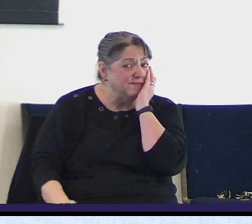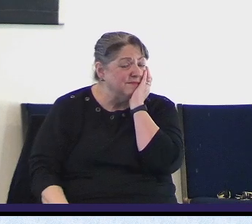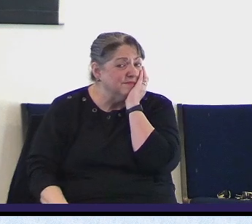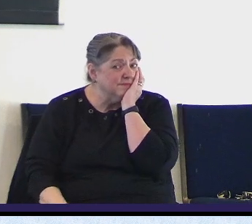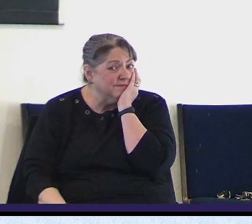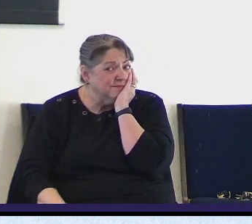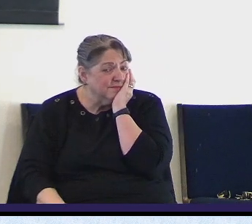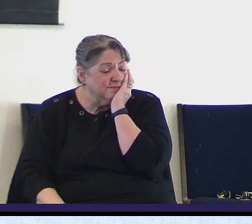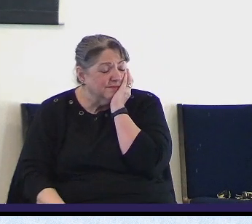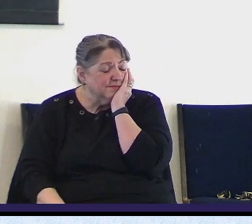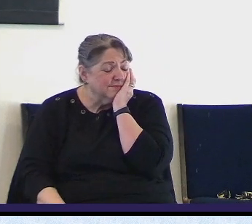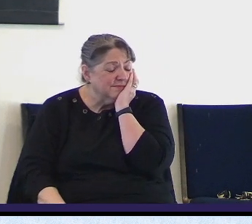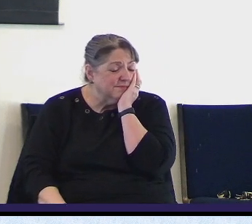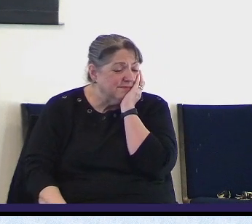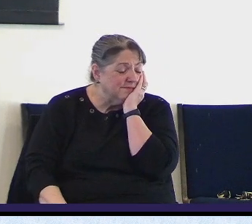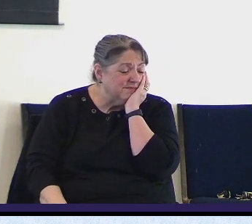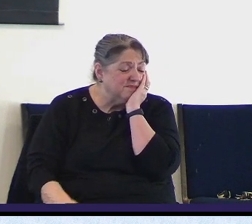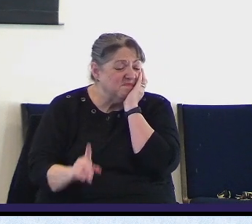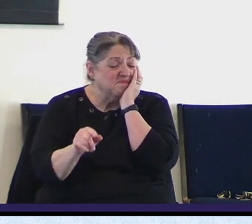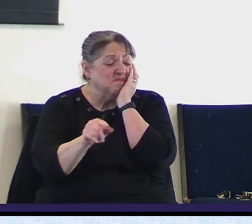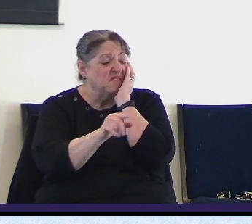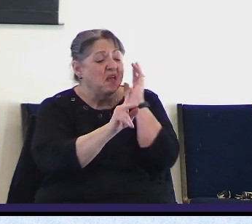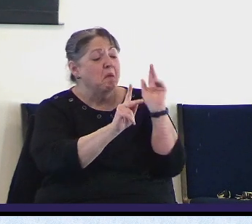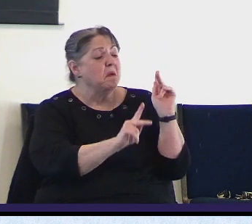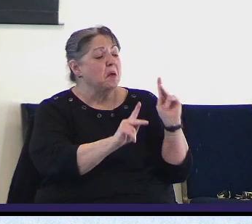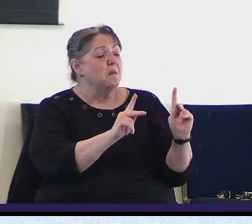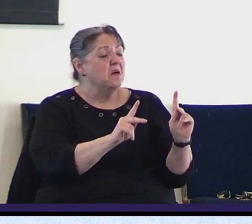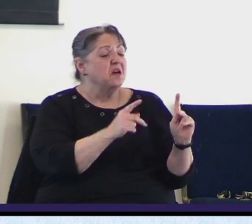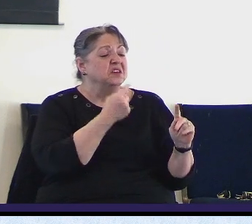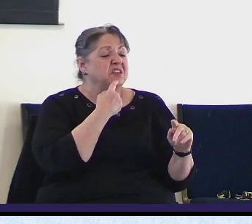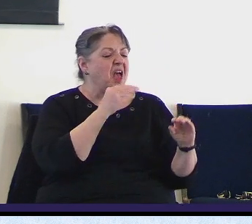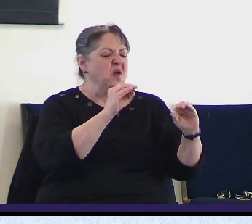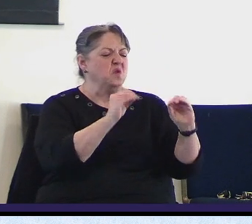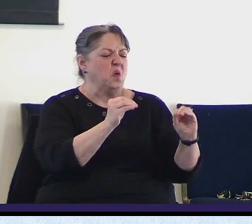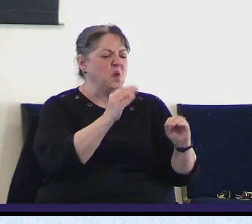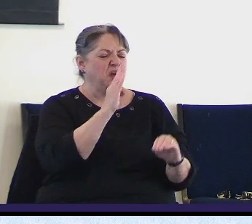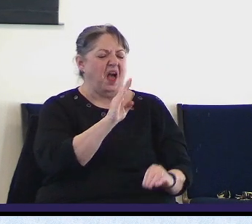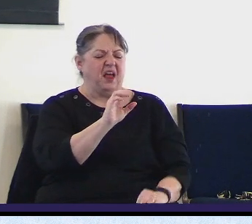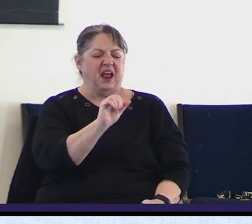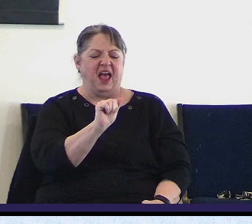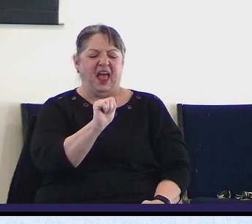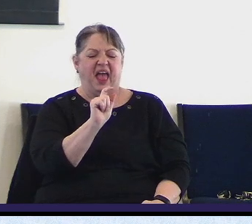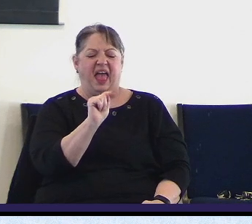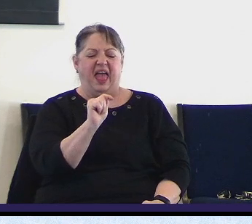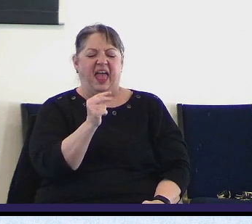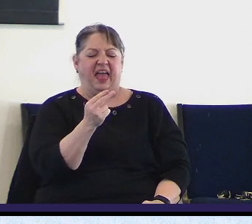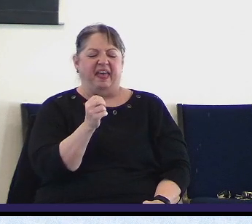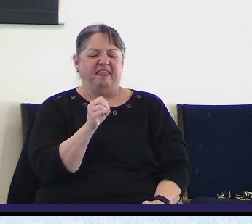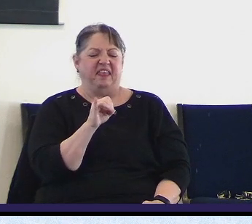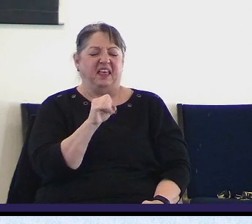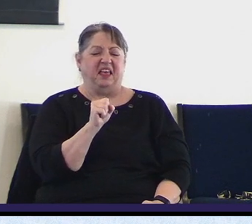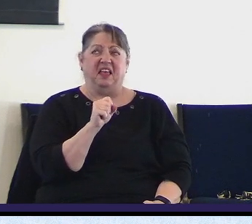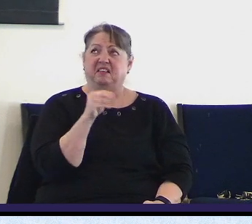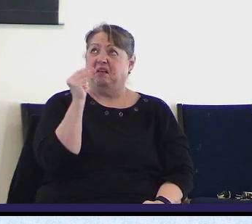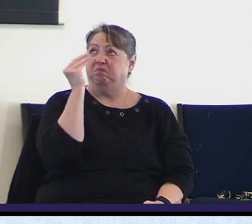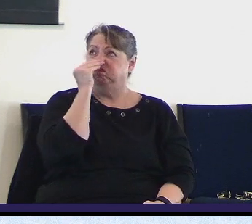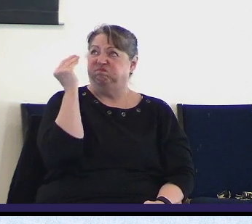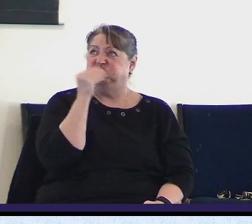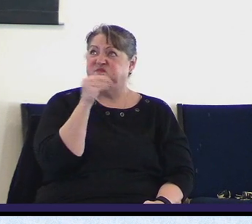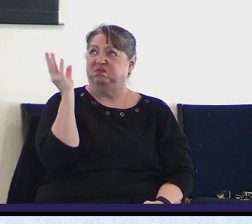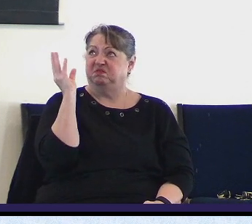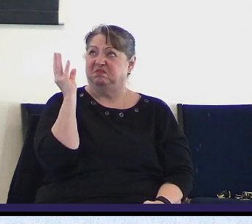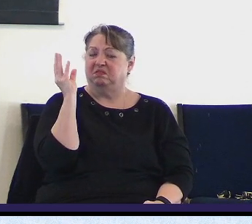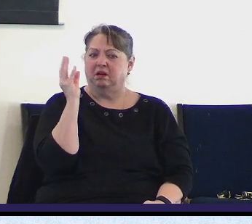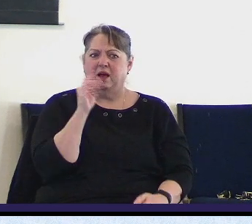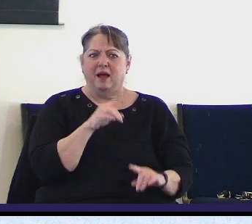most committed atheist in the world, if he doesn't look at what's going on in our world and admit that